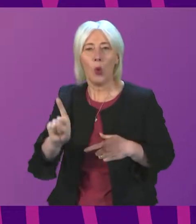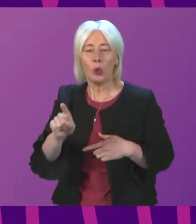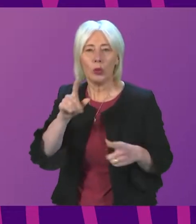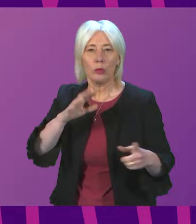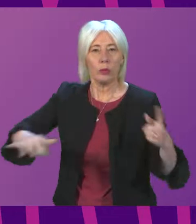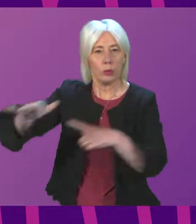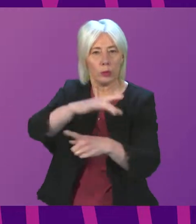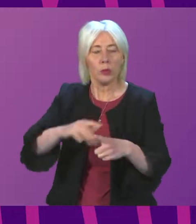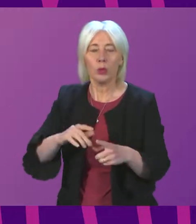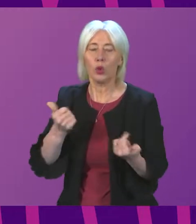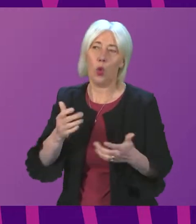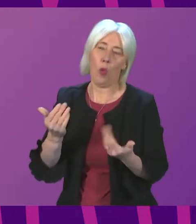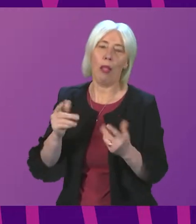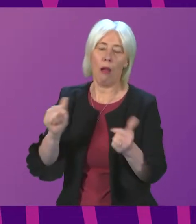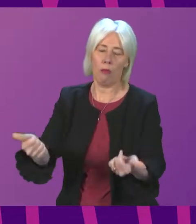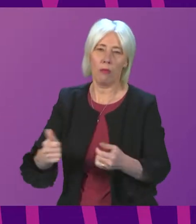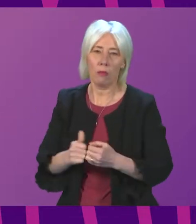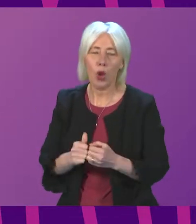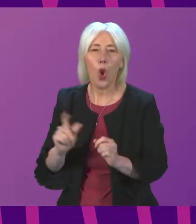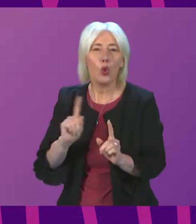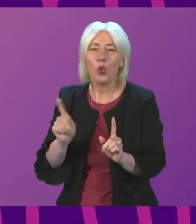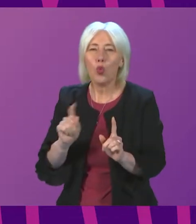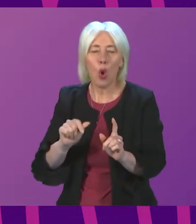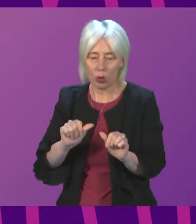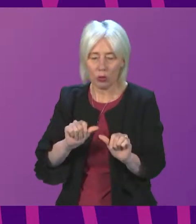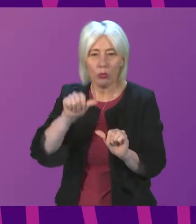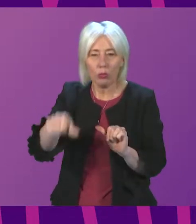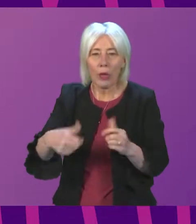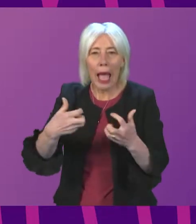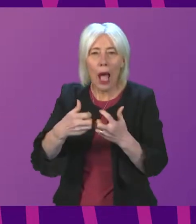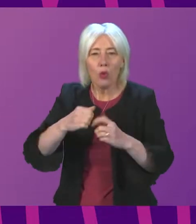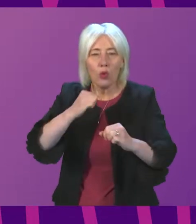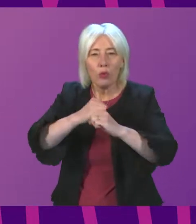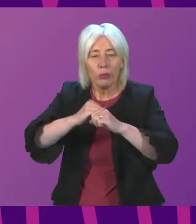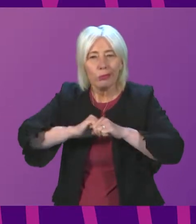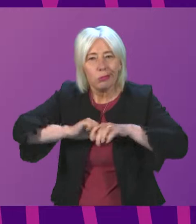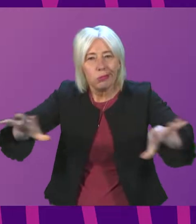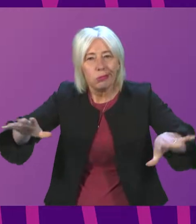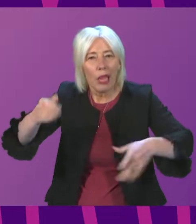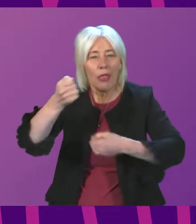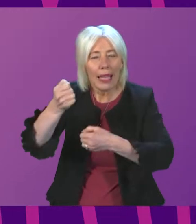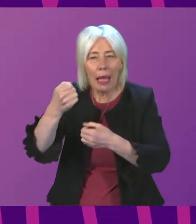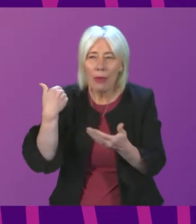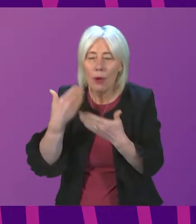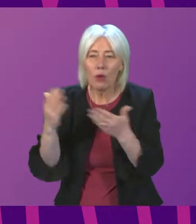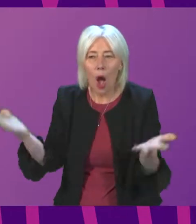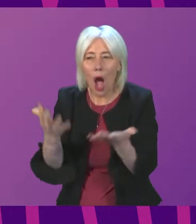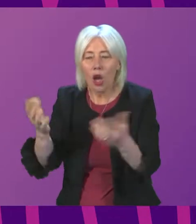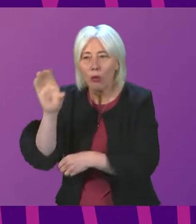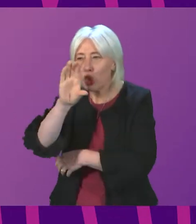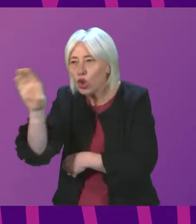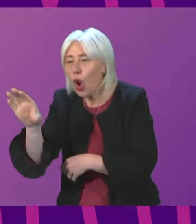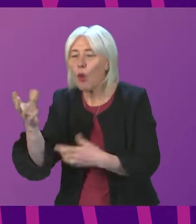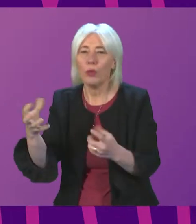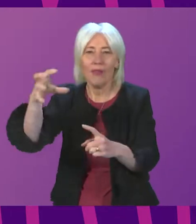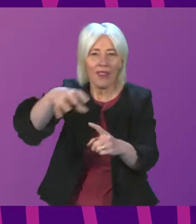Can the First Minister outline what steps are being taken to publicise the campaign and to encourage shops and other venues